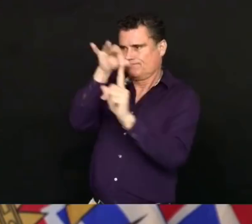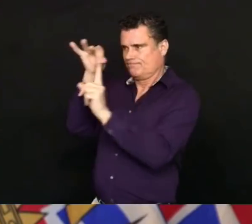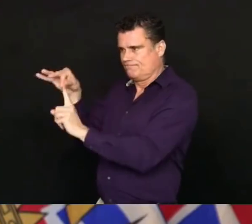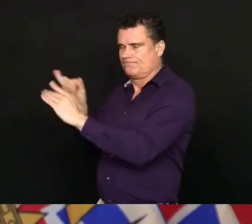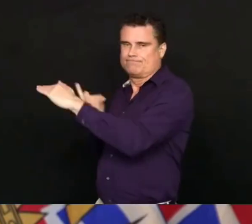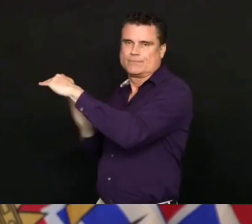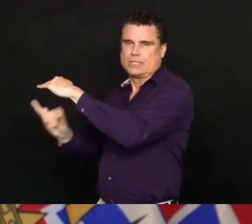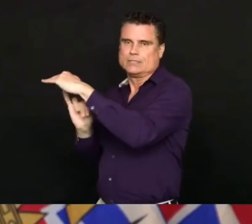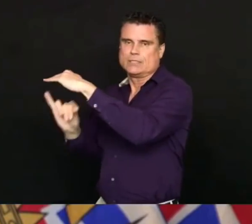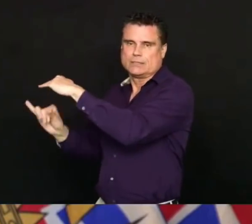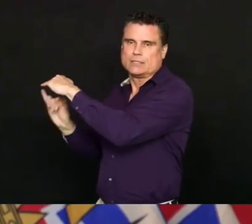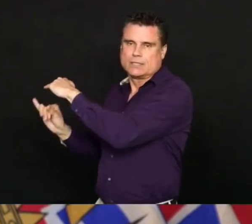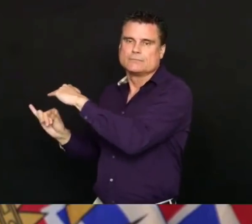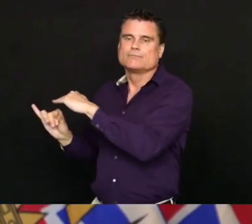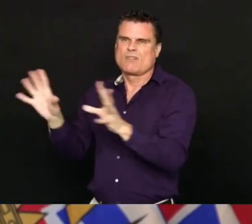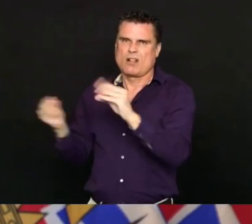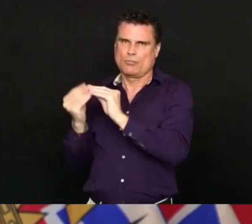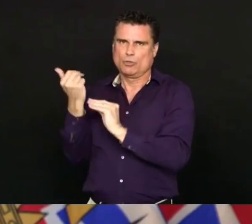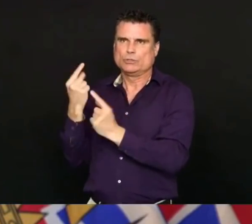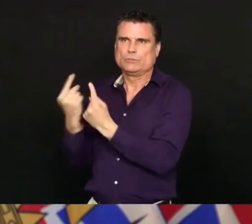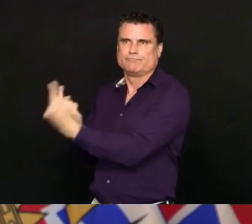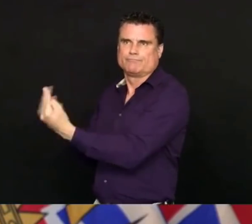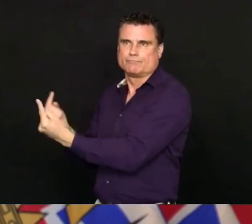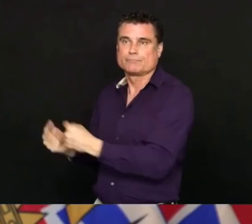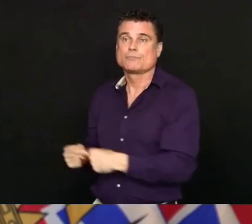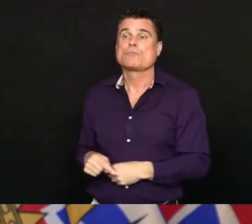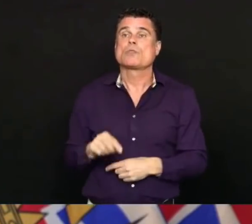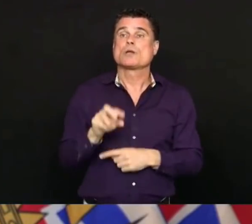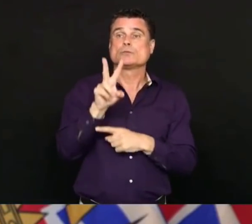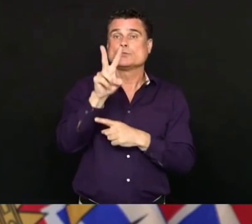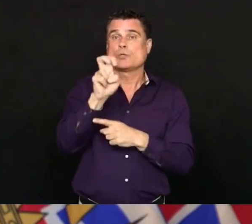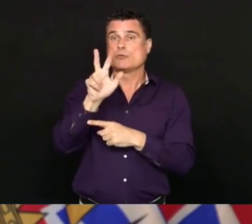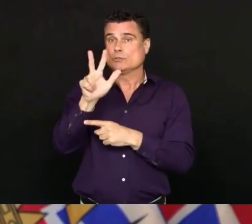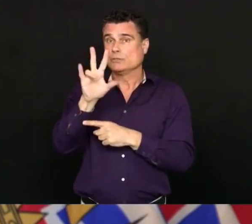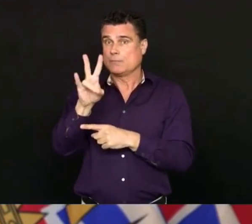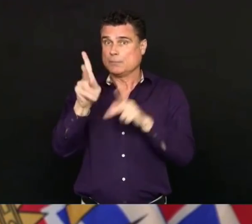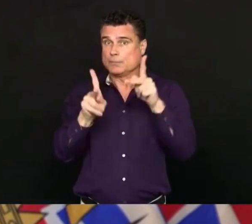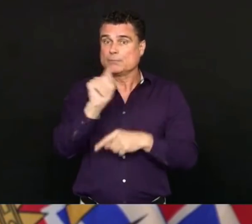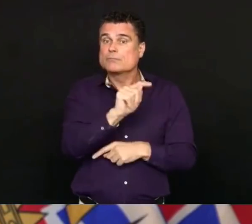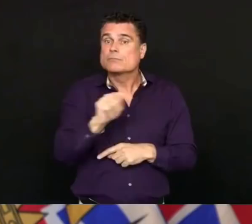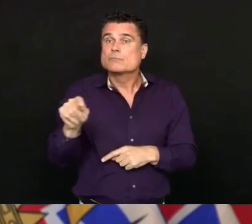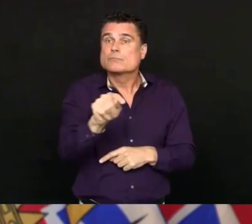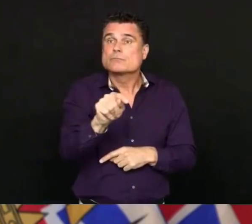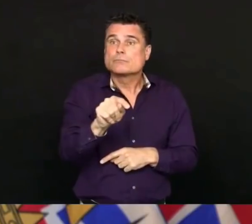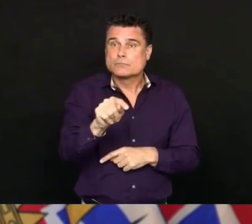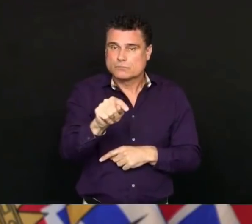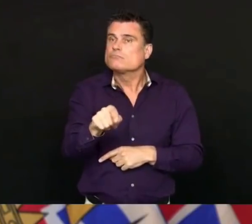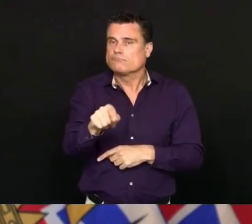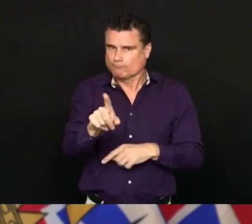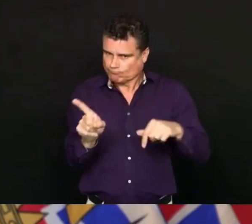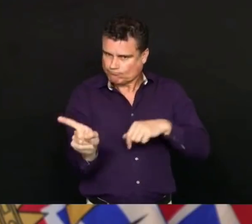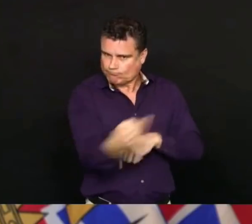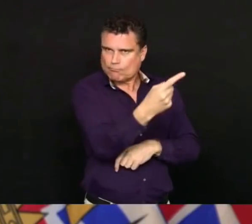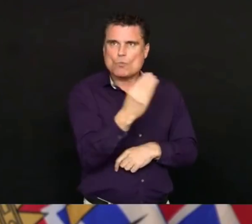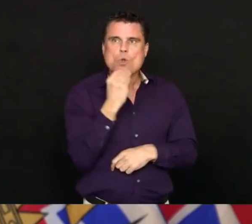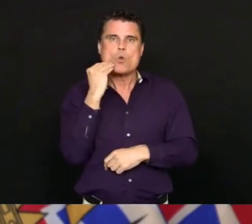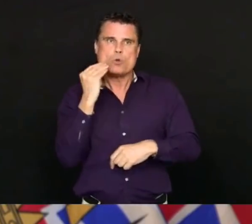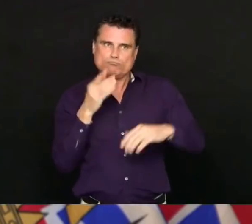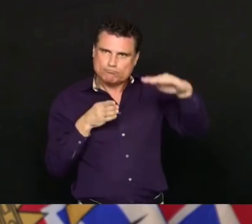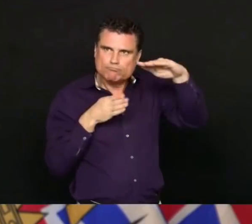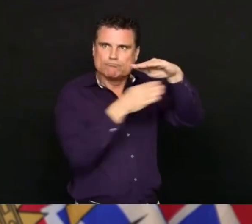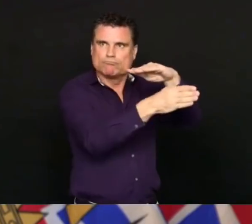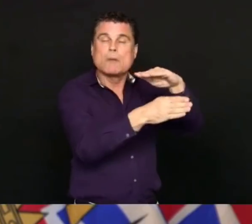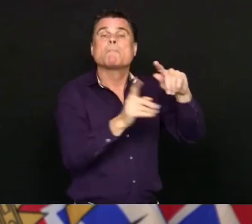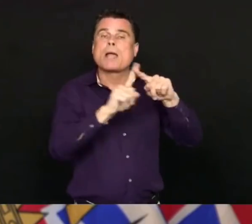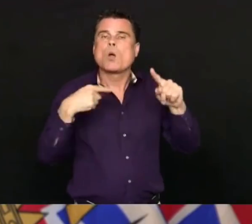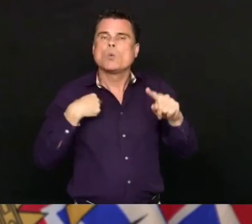contacted to ensure that they have what they need in follow-up. So thank you to our many partners, the many public servants here